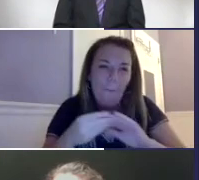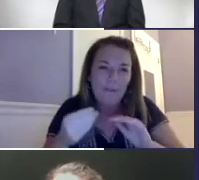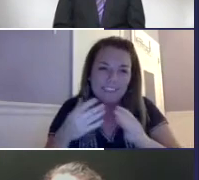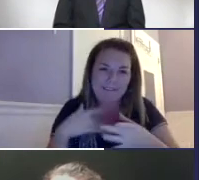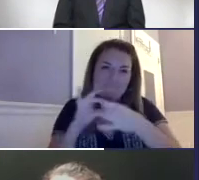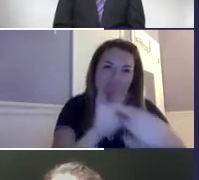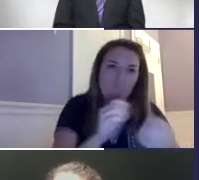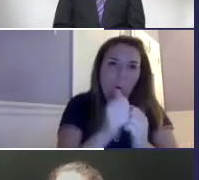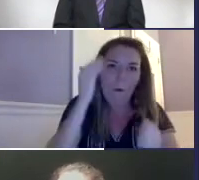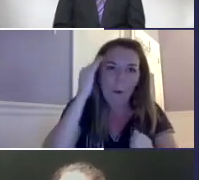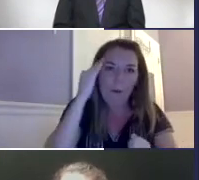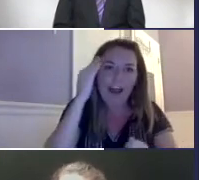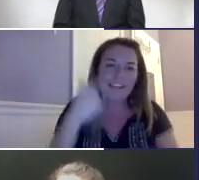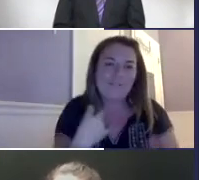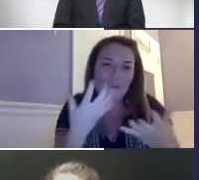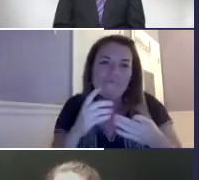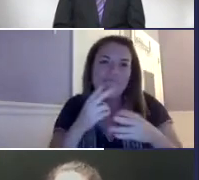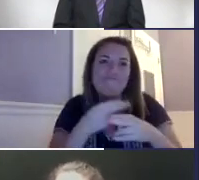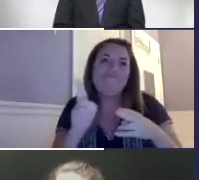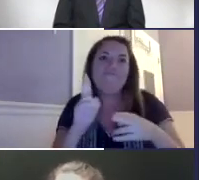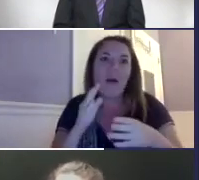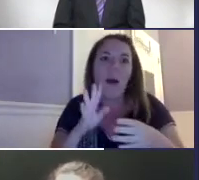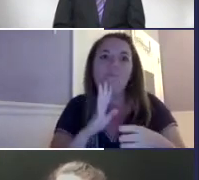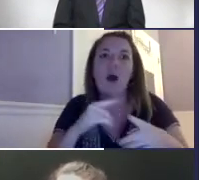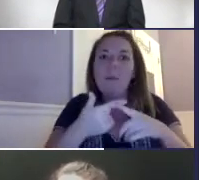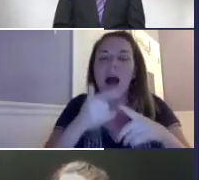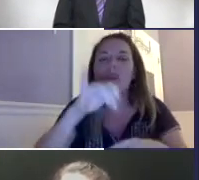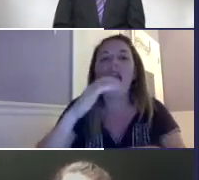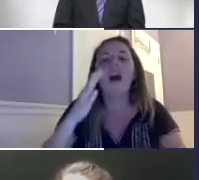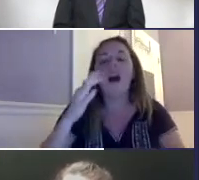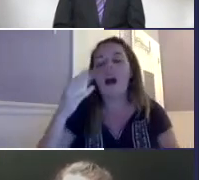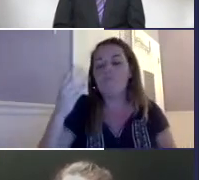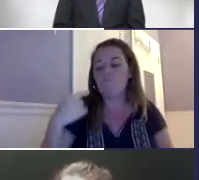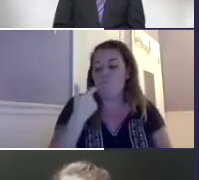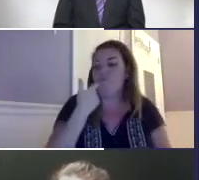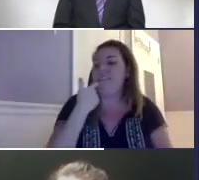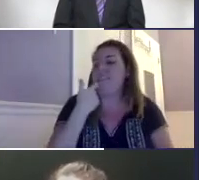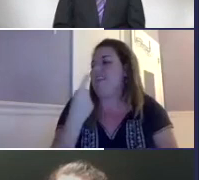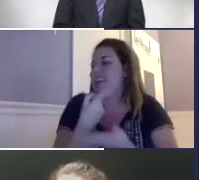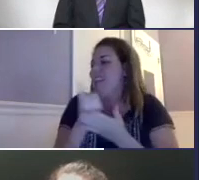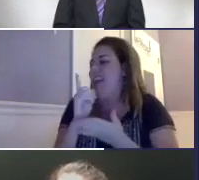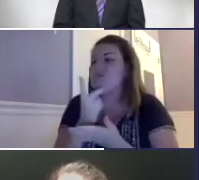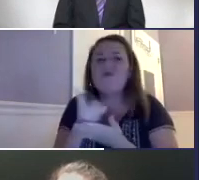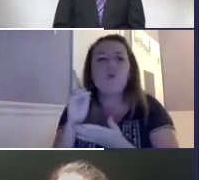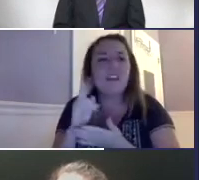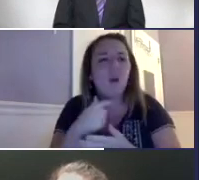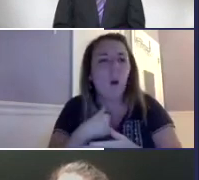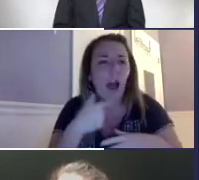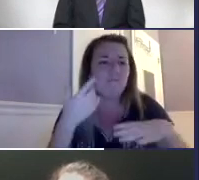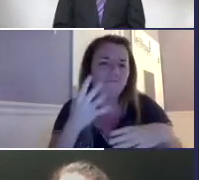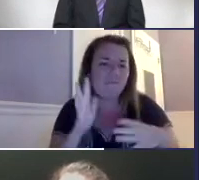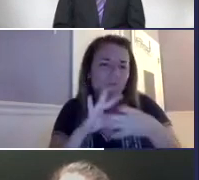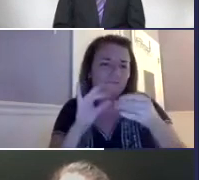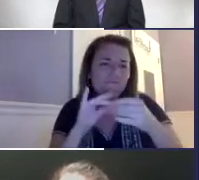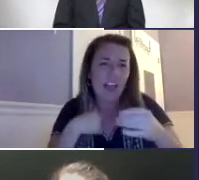I briefly have a few quick little stories related with awareness. It's, you know, a very quick story to talk about recently.